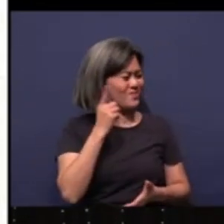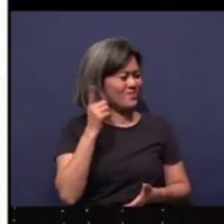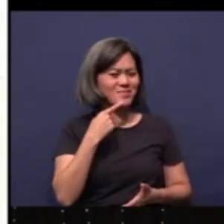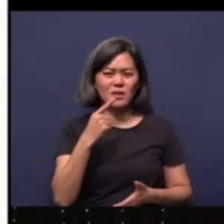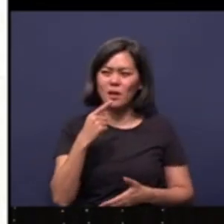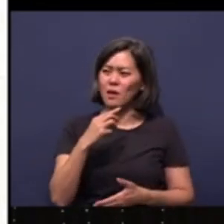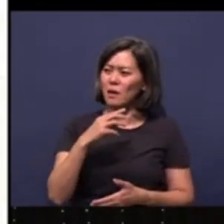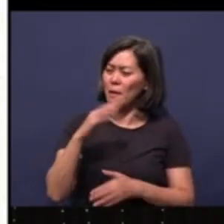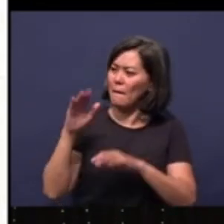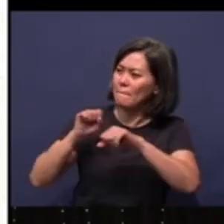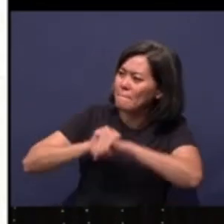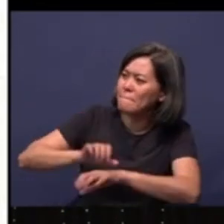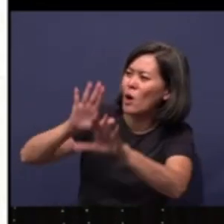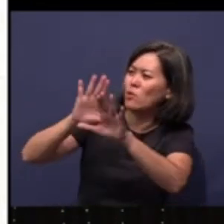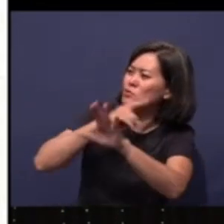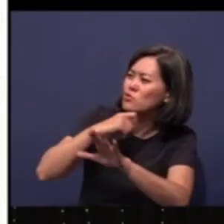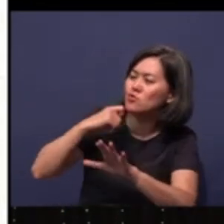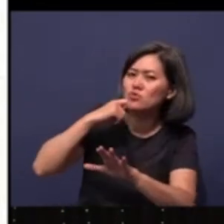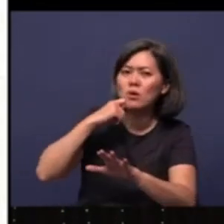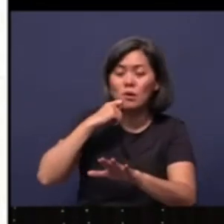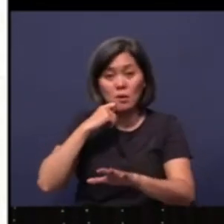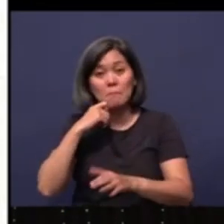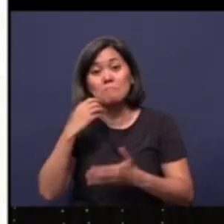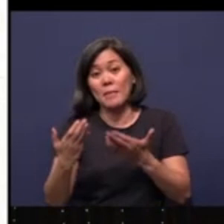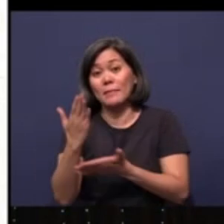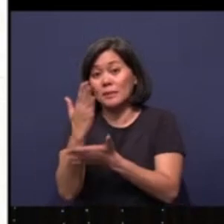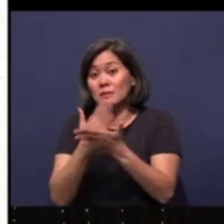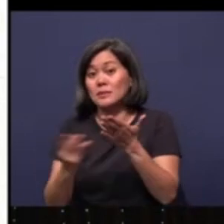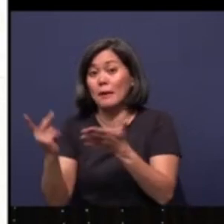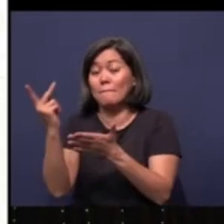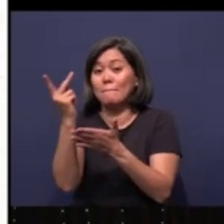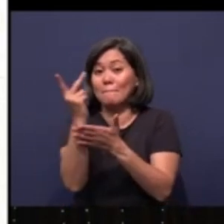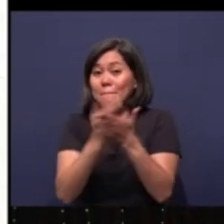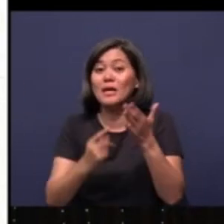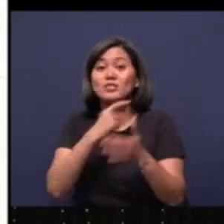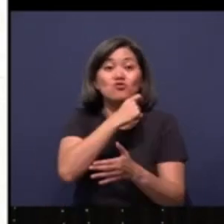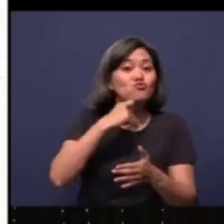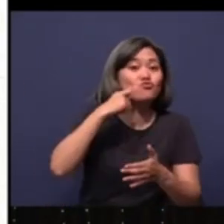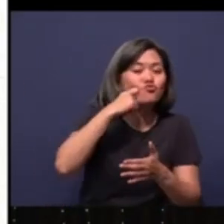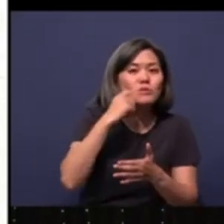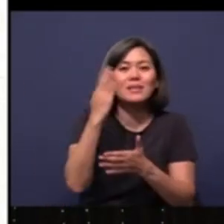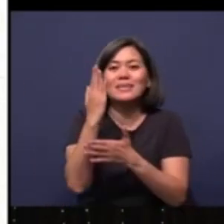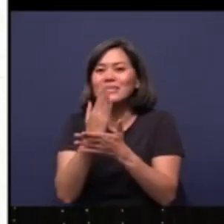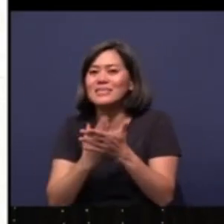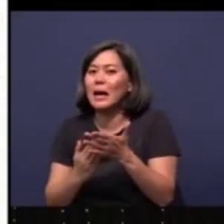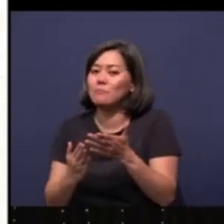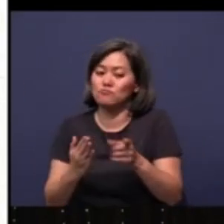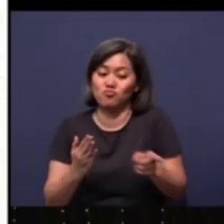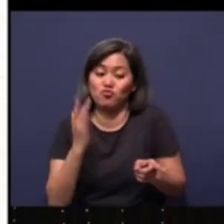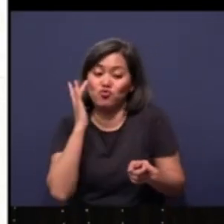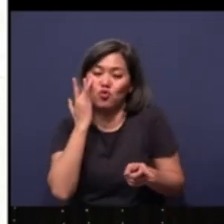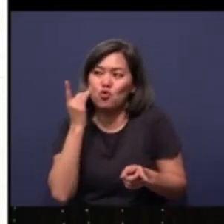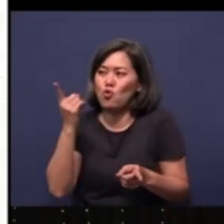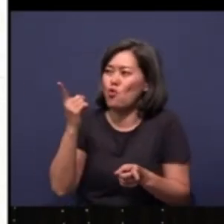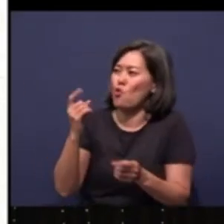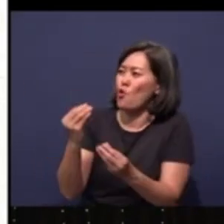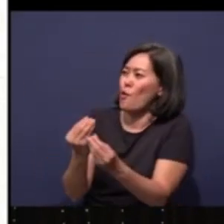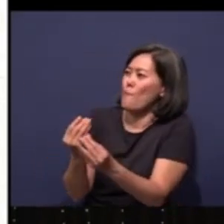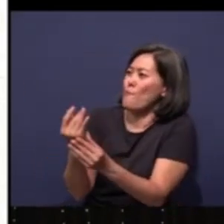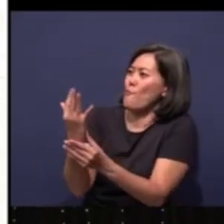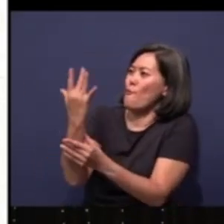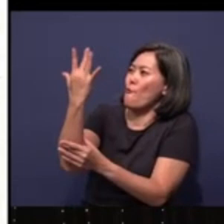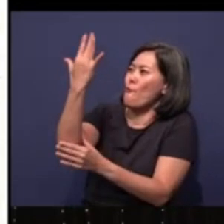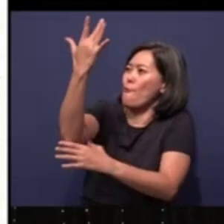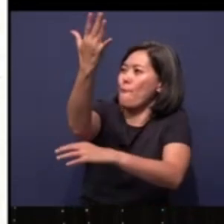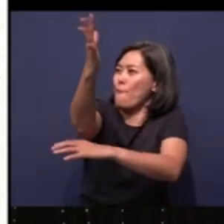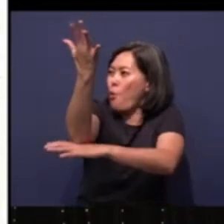Could God possibly have some parts of the mountain in drought and some parts unknown, lush, with